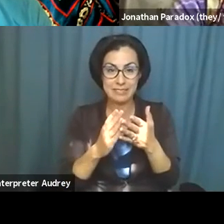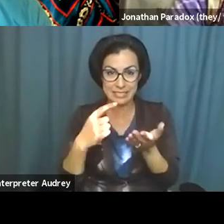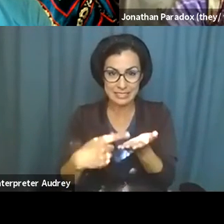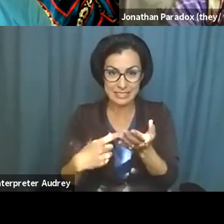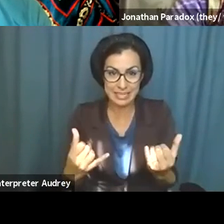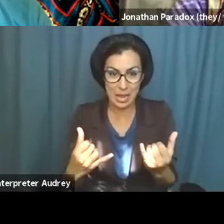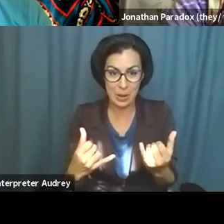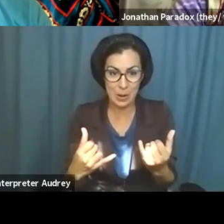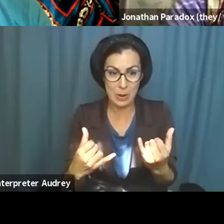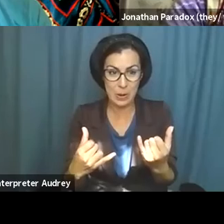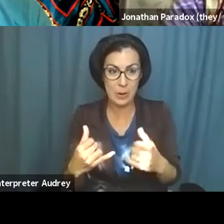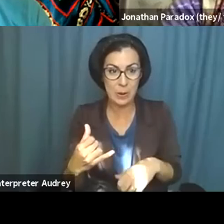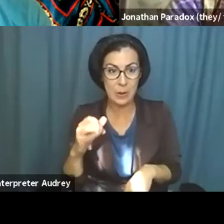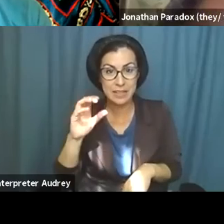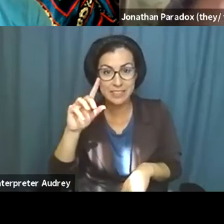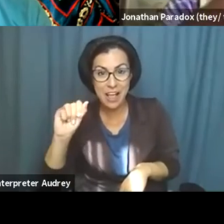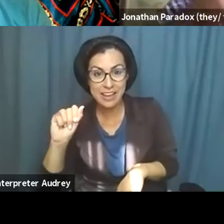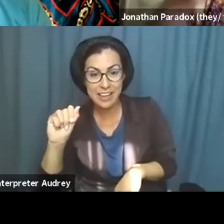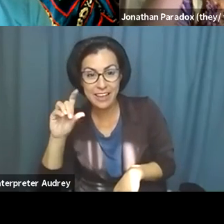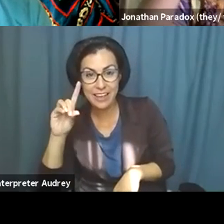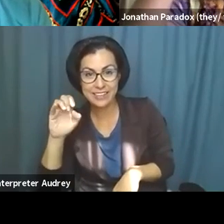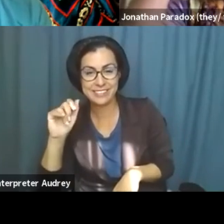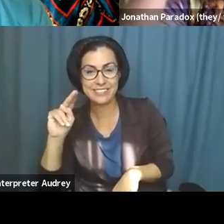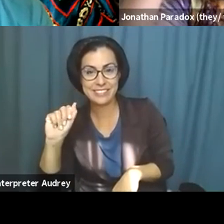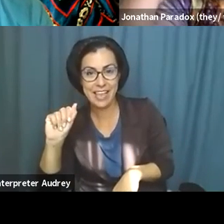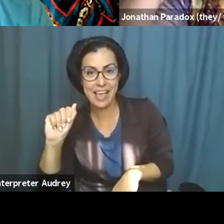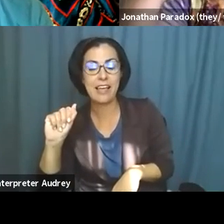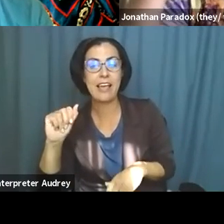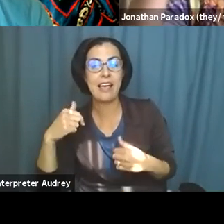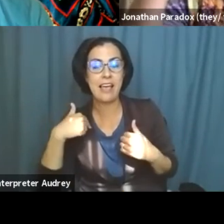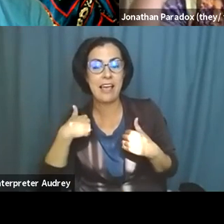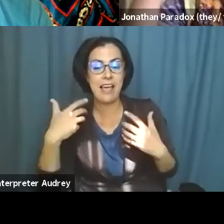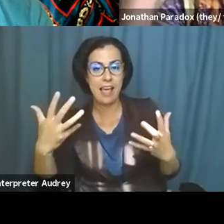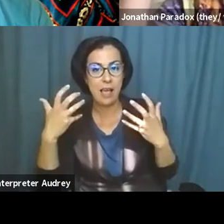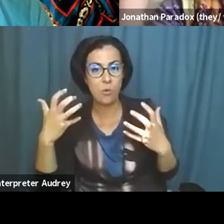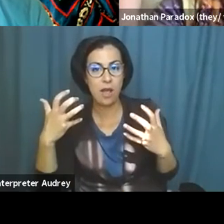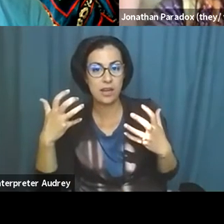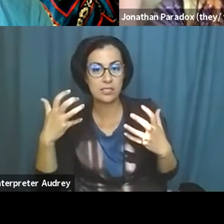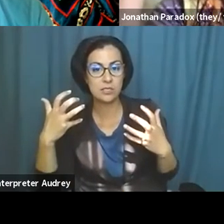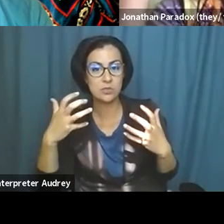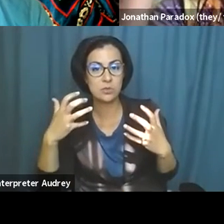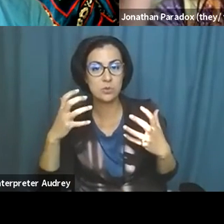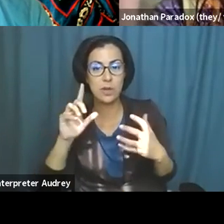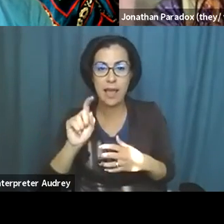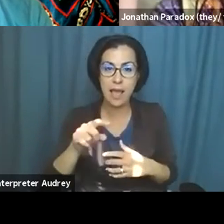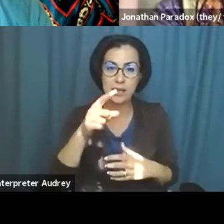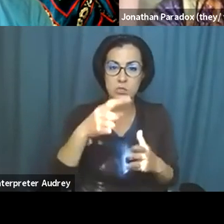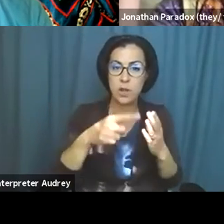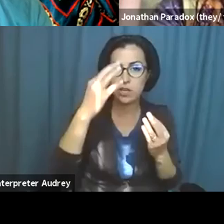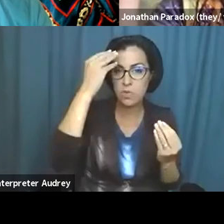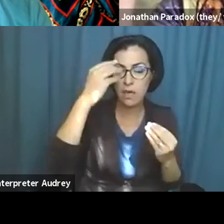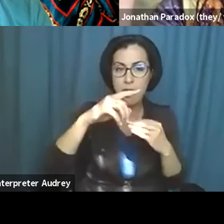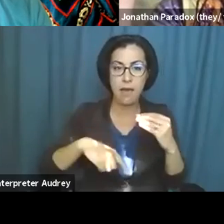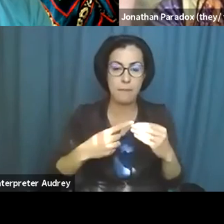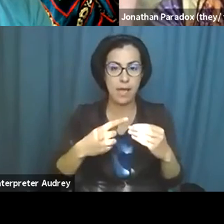Nope. Oh, go ahead. This is Deanna. Um, I wanted to, um, ask what you thought about as